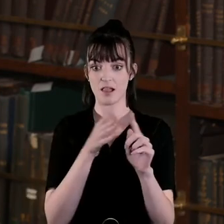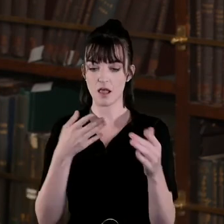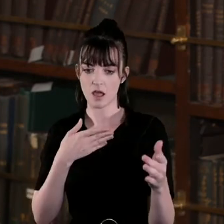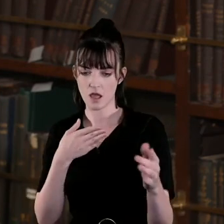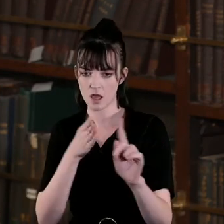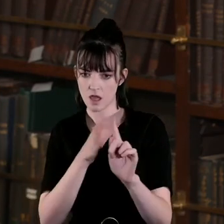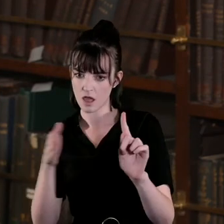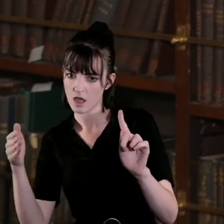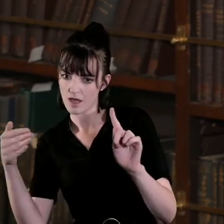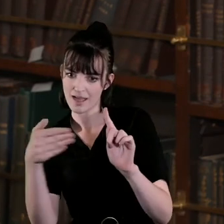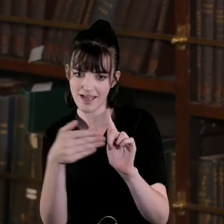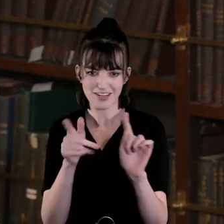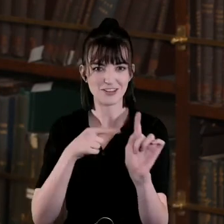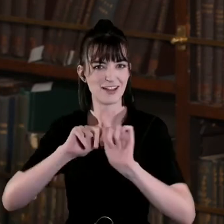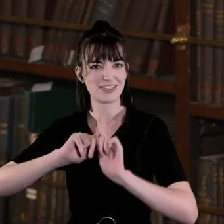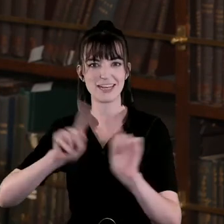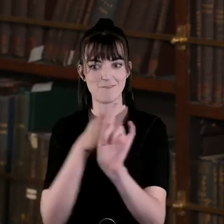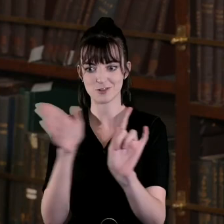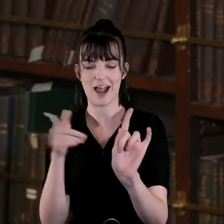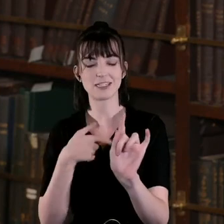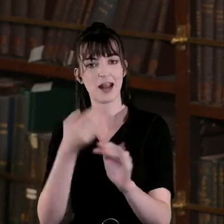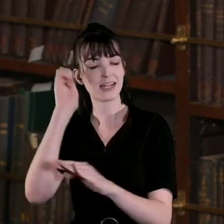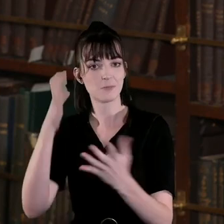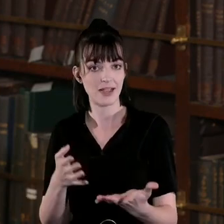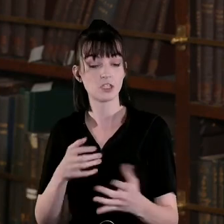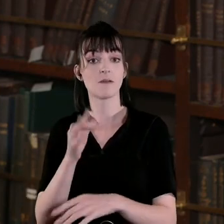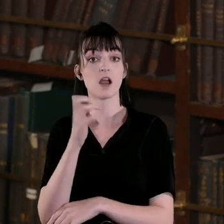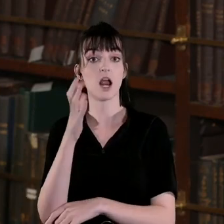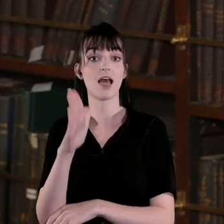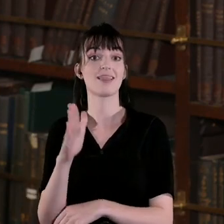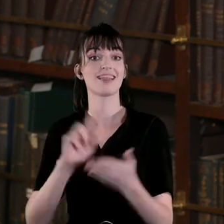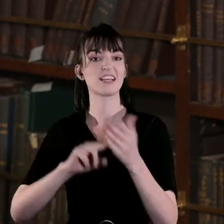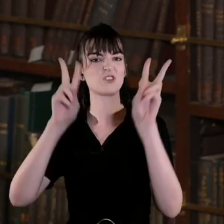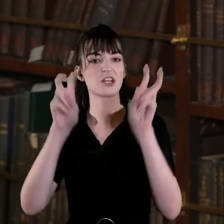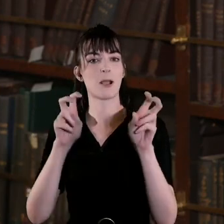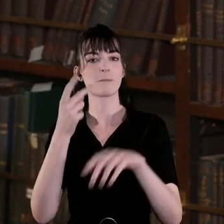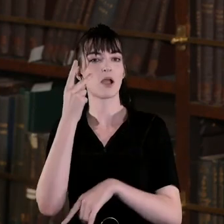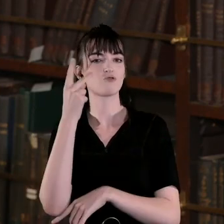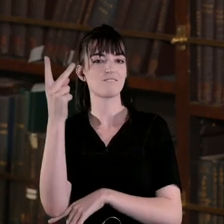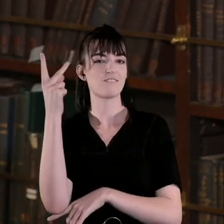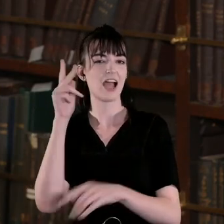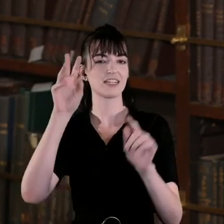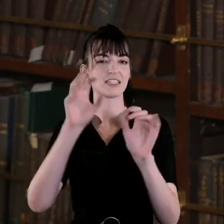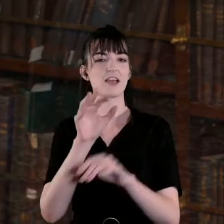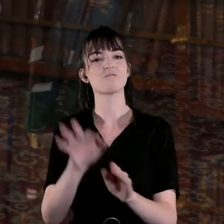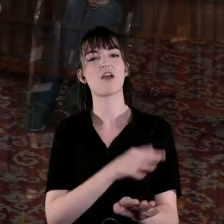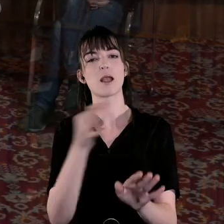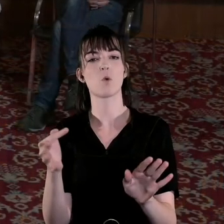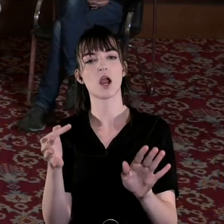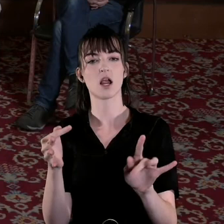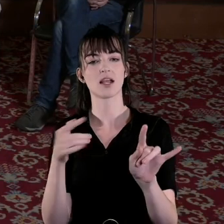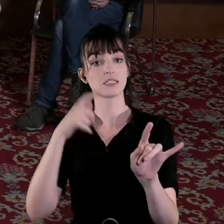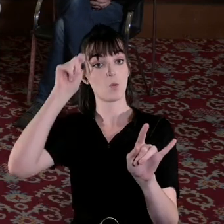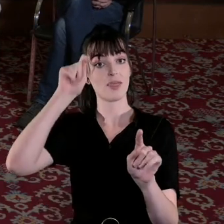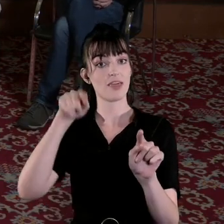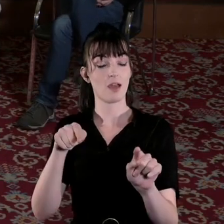was it went in a very different direction and Fergal used the term about revising a framework and I think that's